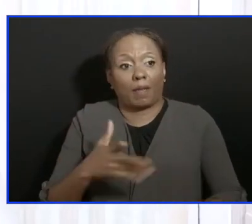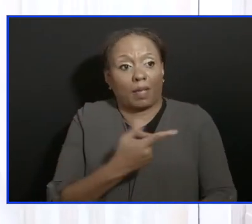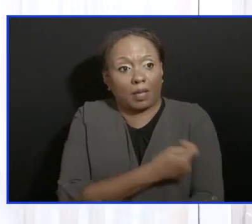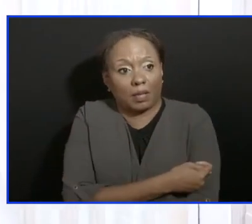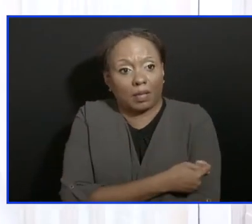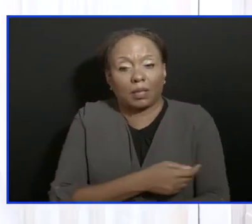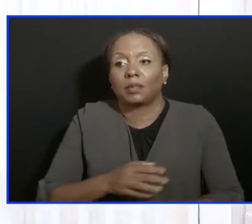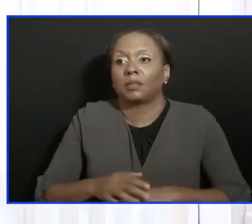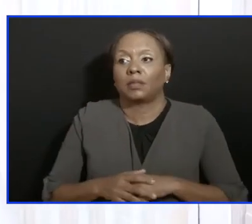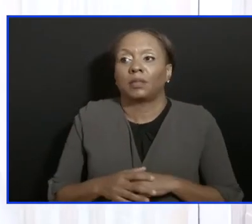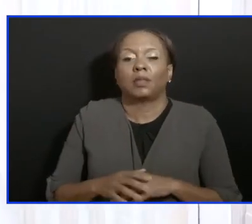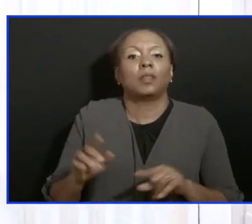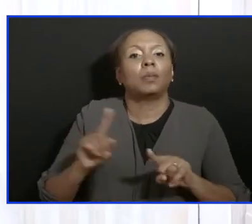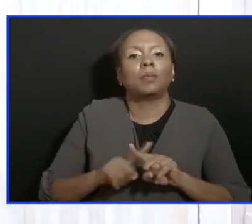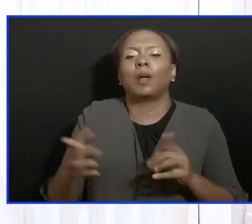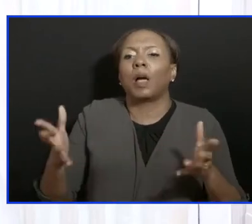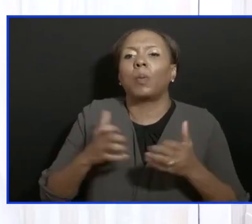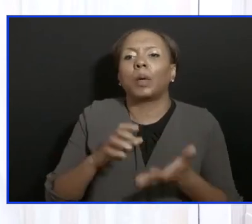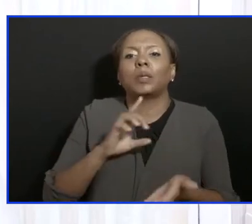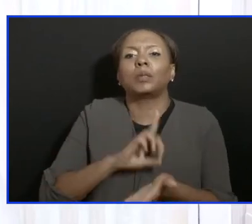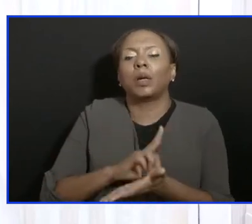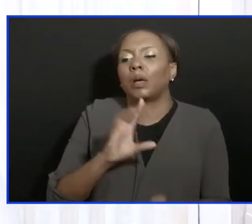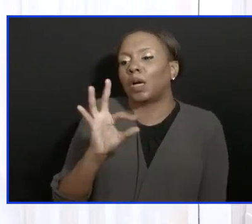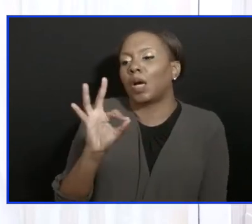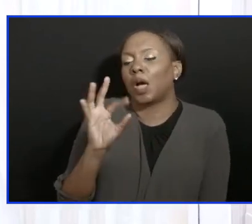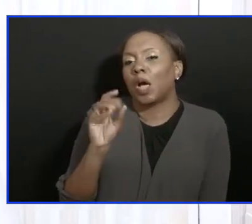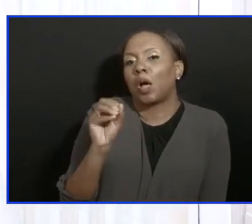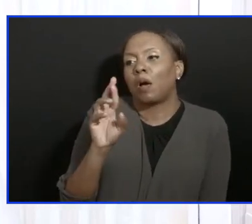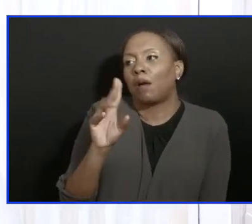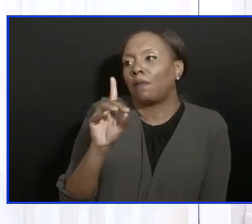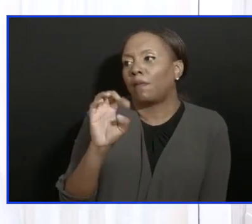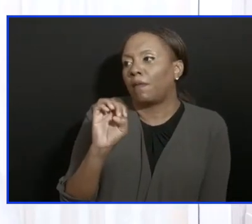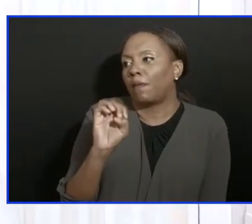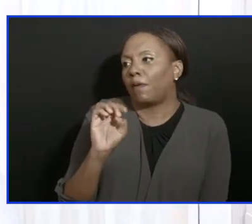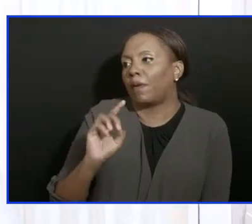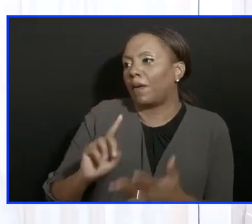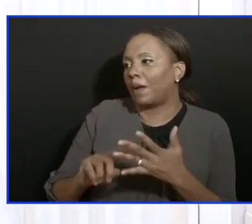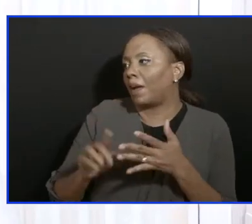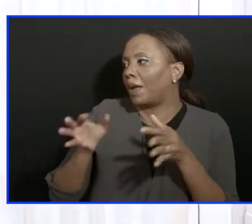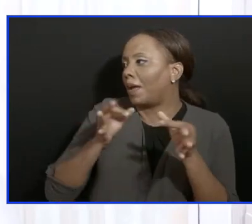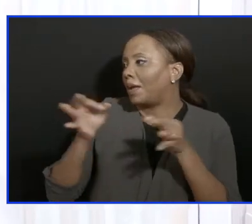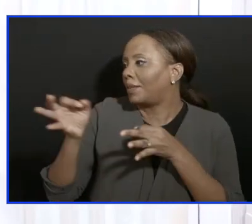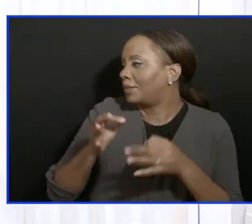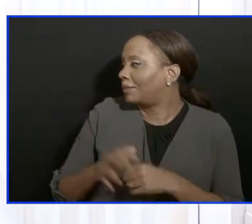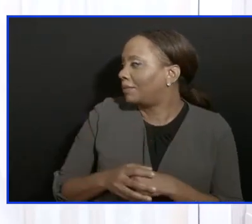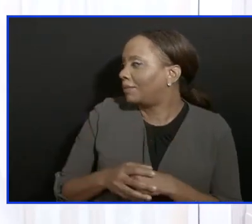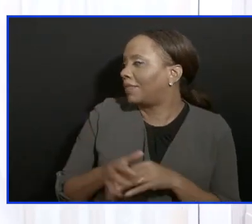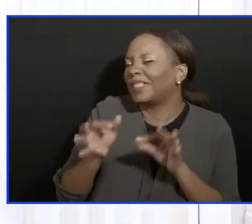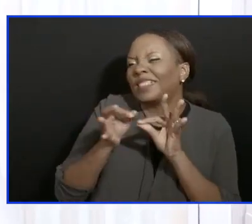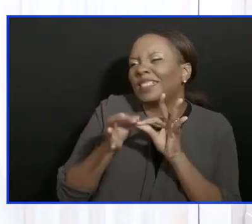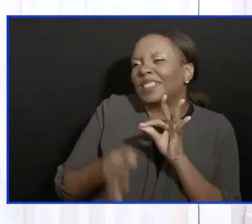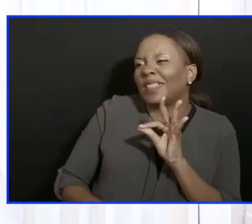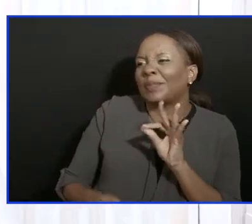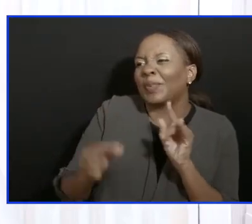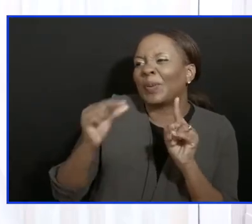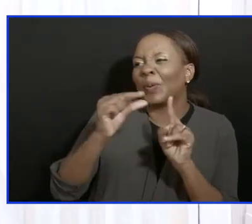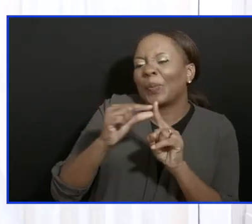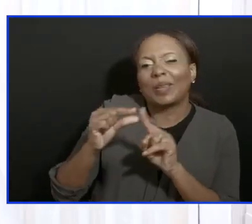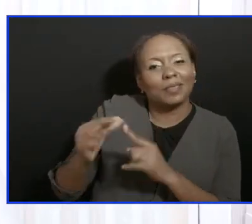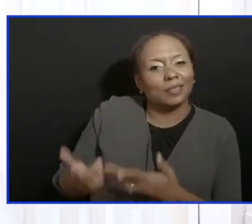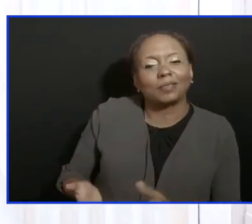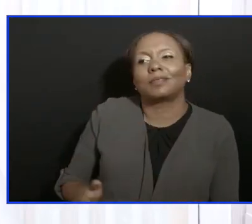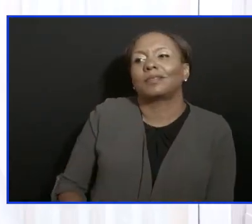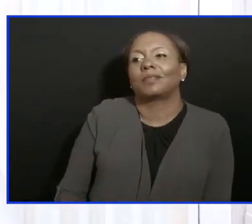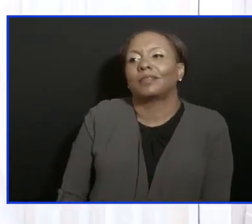in his view, in simple language, like if you up in talking to the fellows on any block in Barbados, what does that